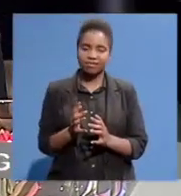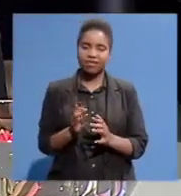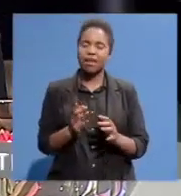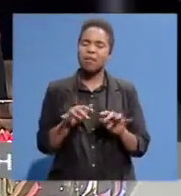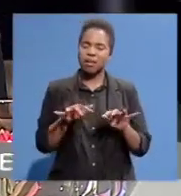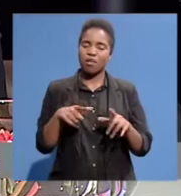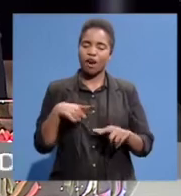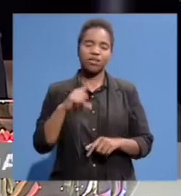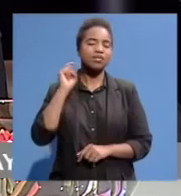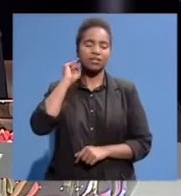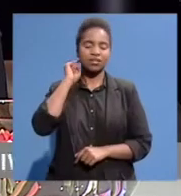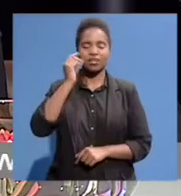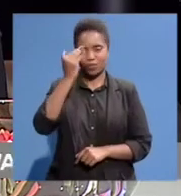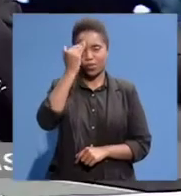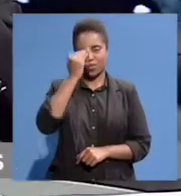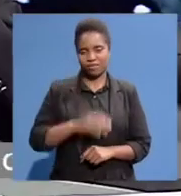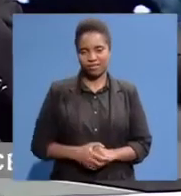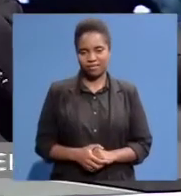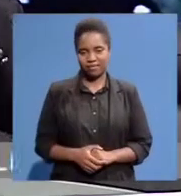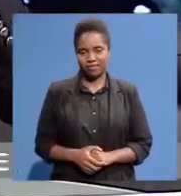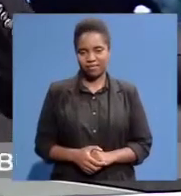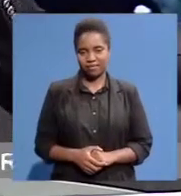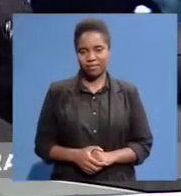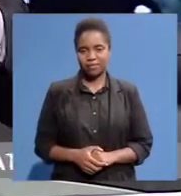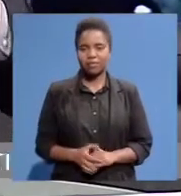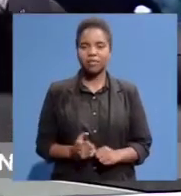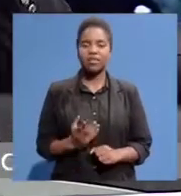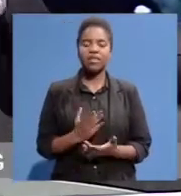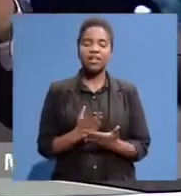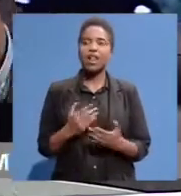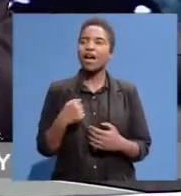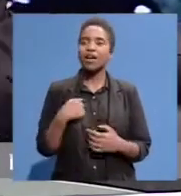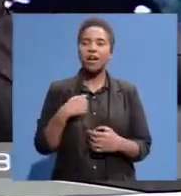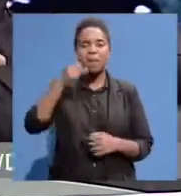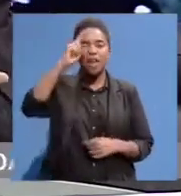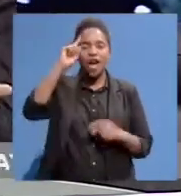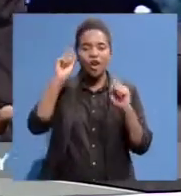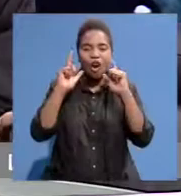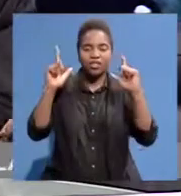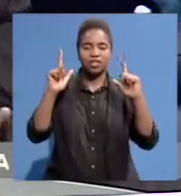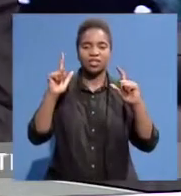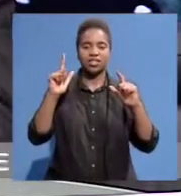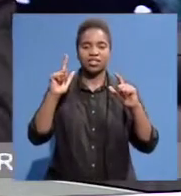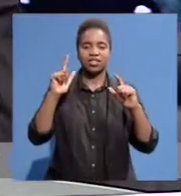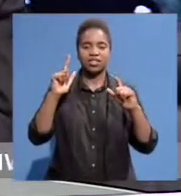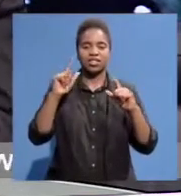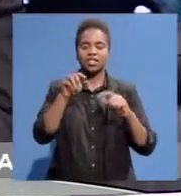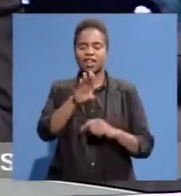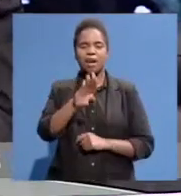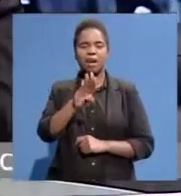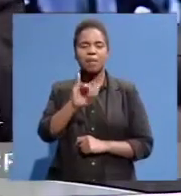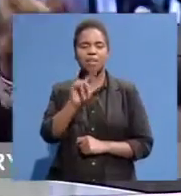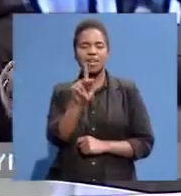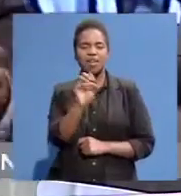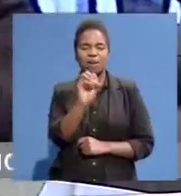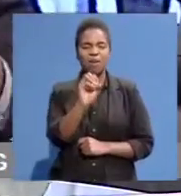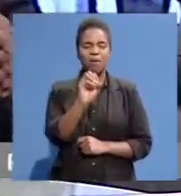Awoken The The The Africanness The consciousness In us The Dero's And so on